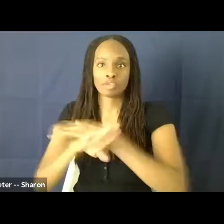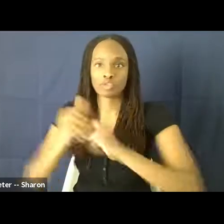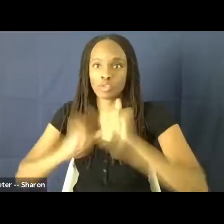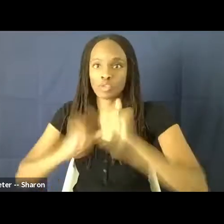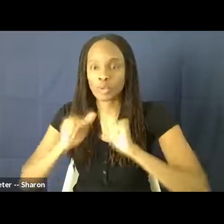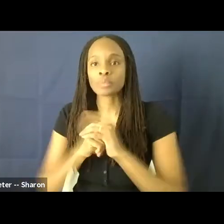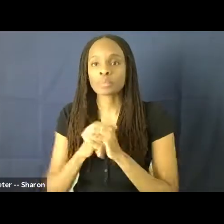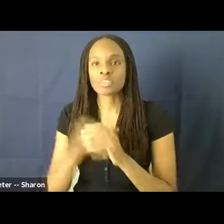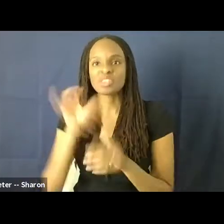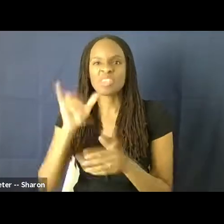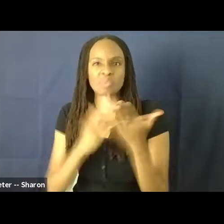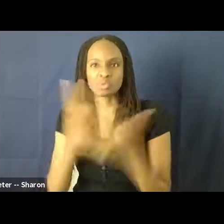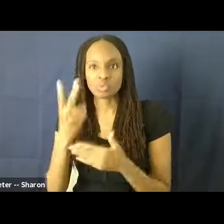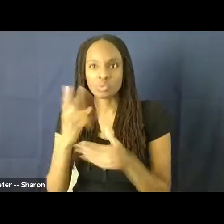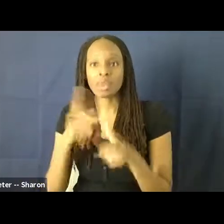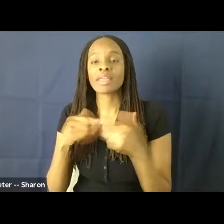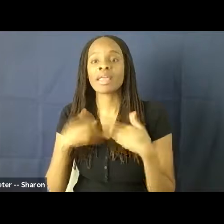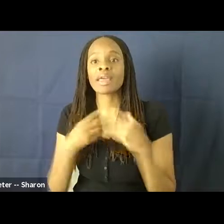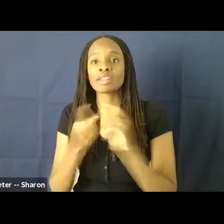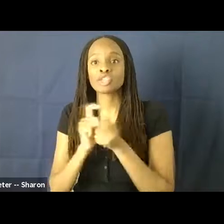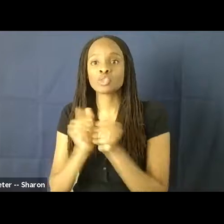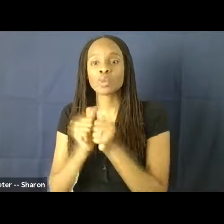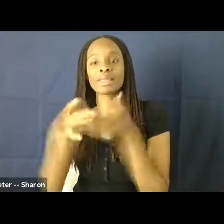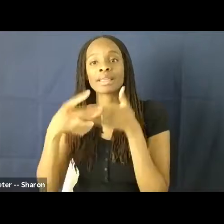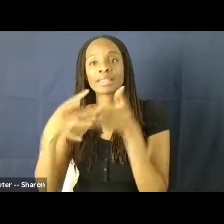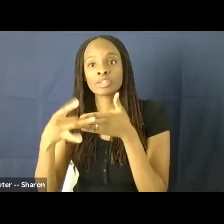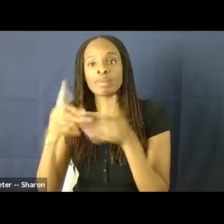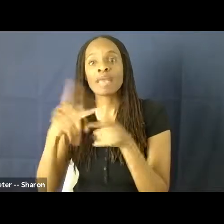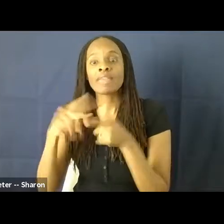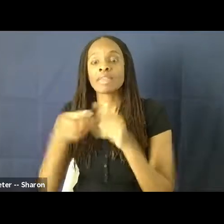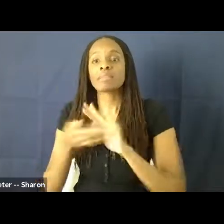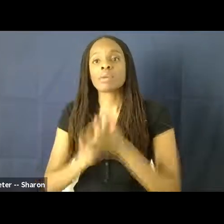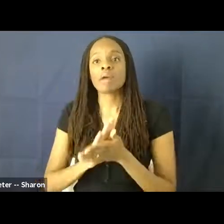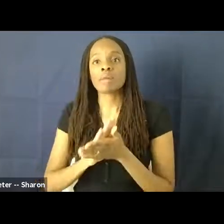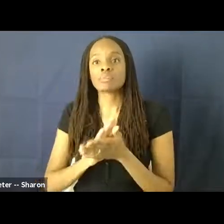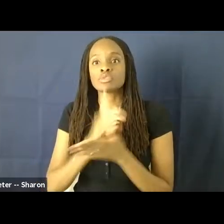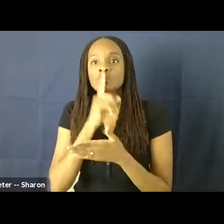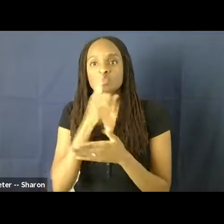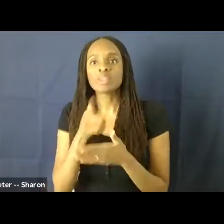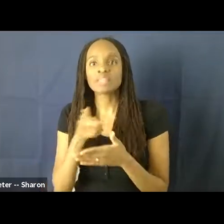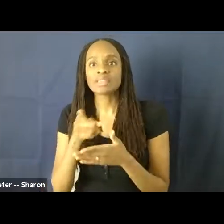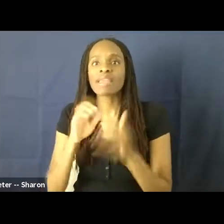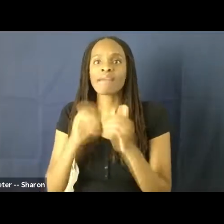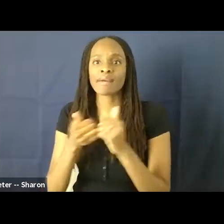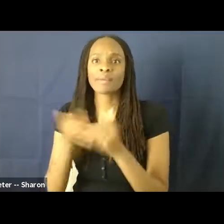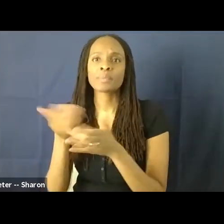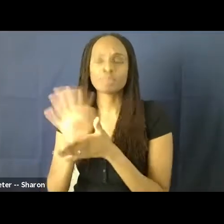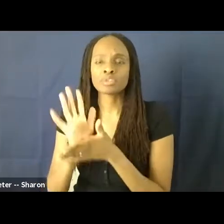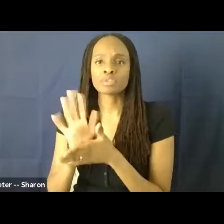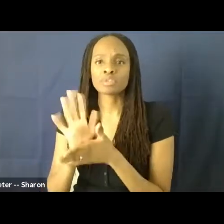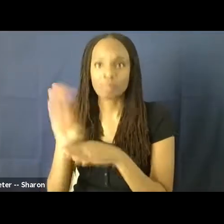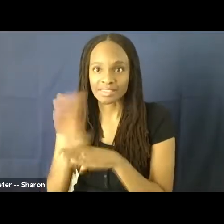PR stunt. And then we had a change of leadership. And then it becomes this thing that's really instilled into how the business of the industry works.